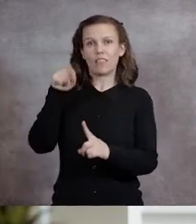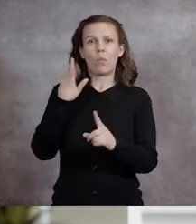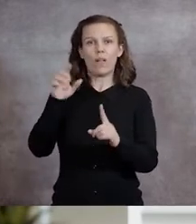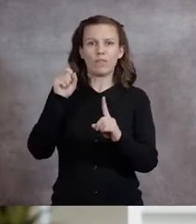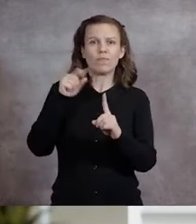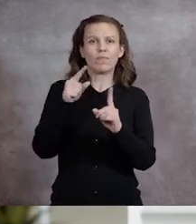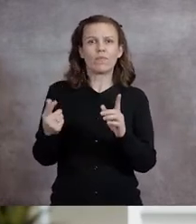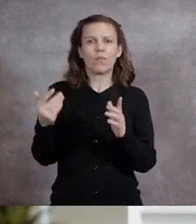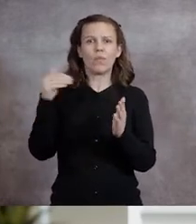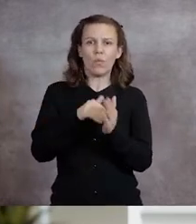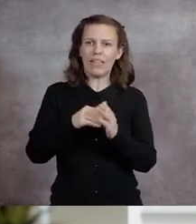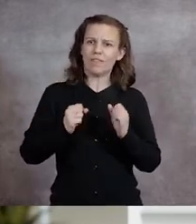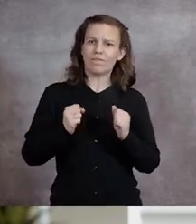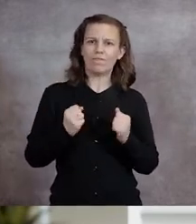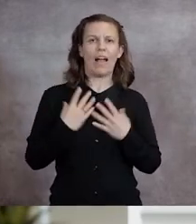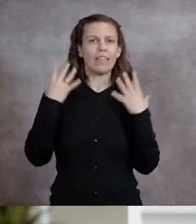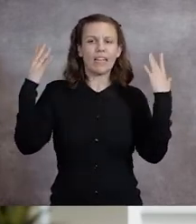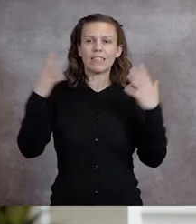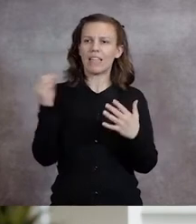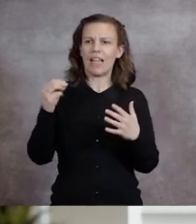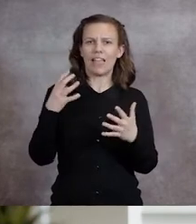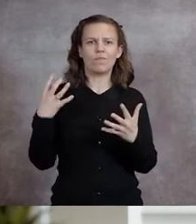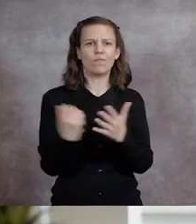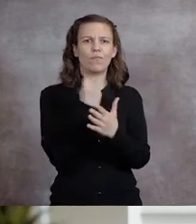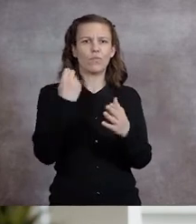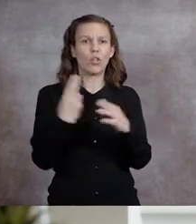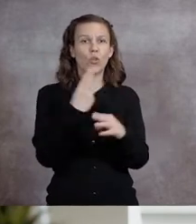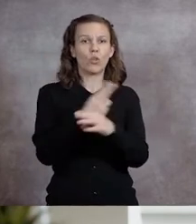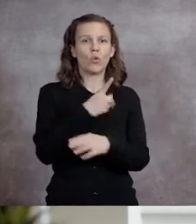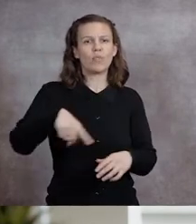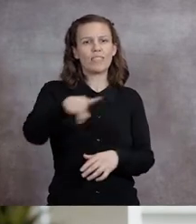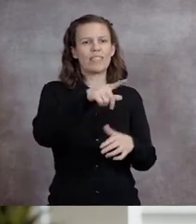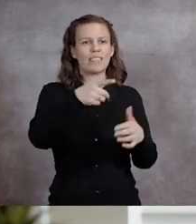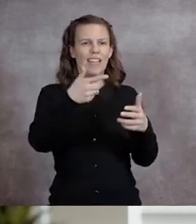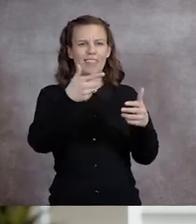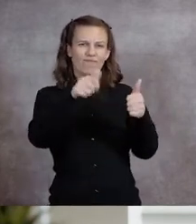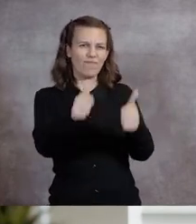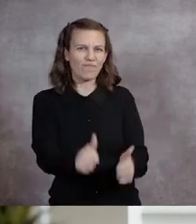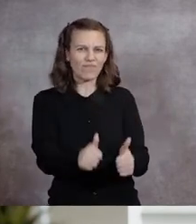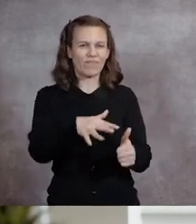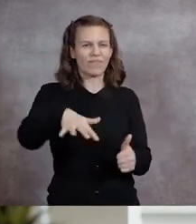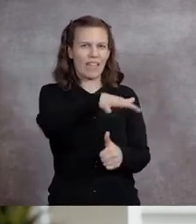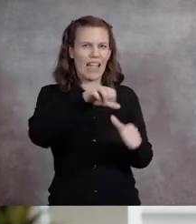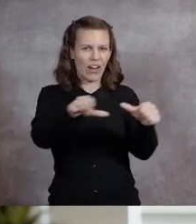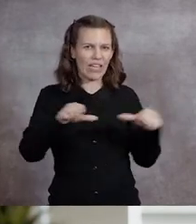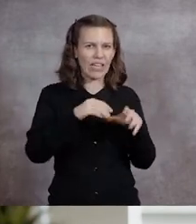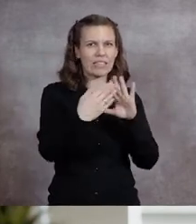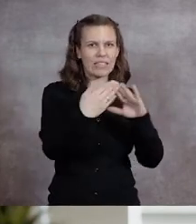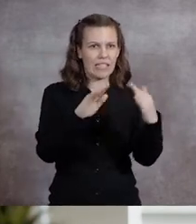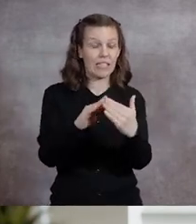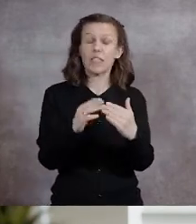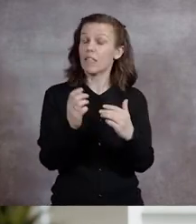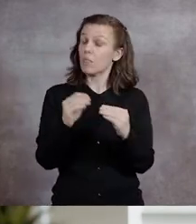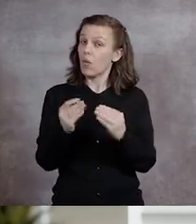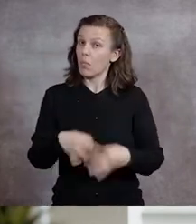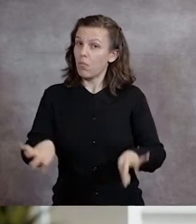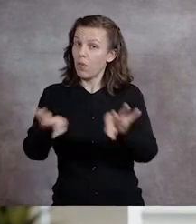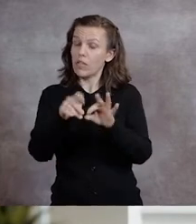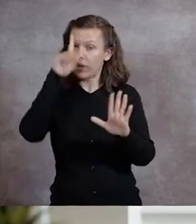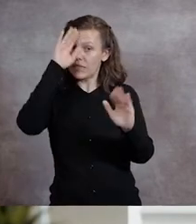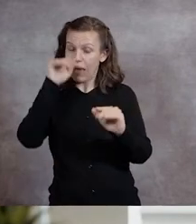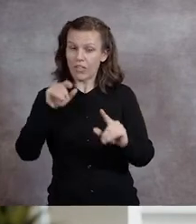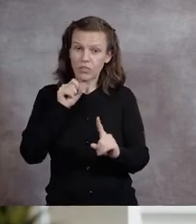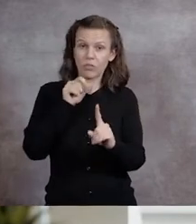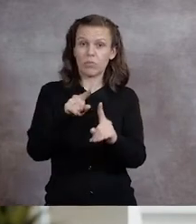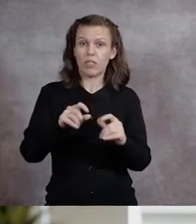revitalize an underutilized, unsightly portion of the city. But more importantly, we expect it to spur